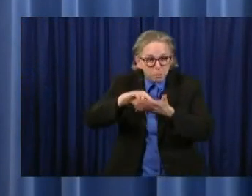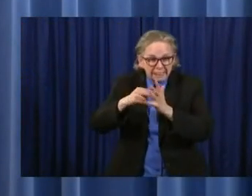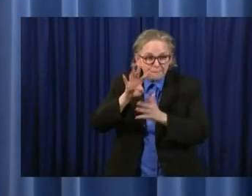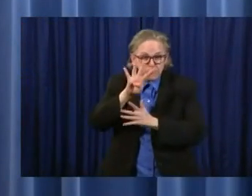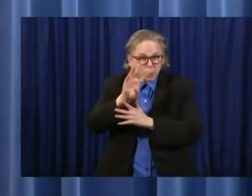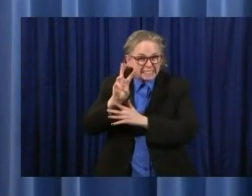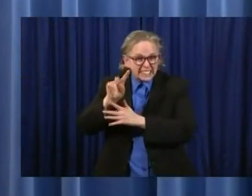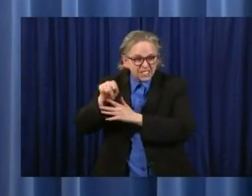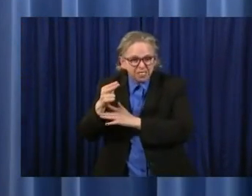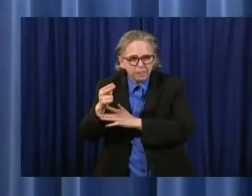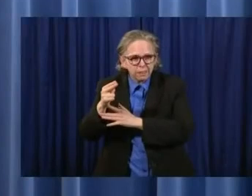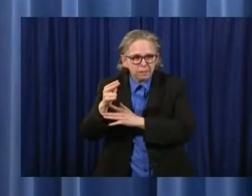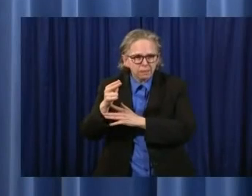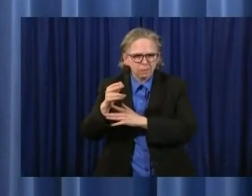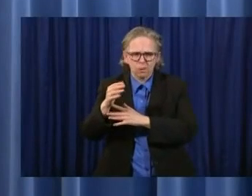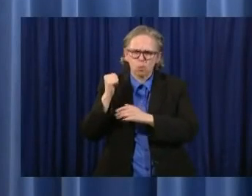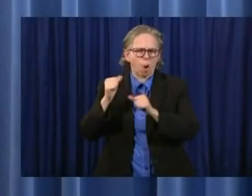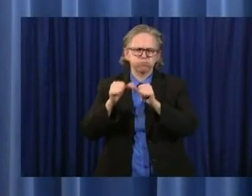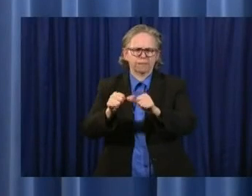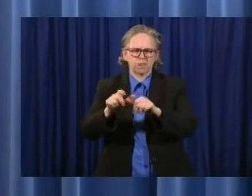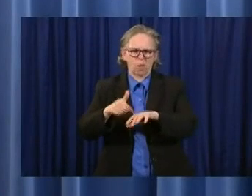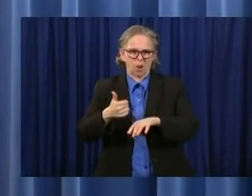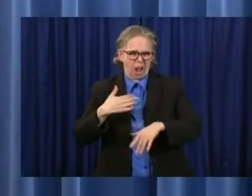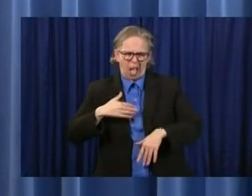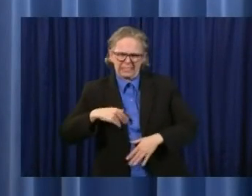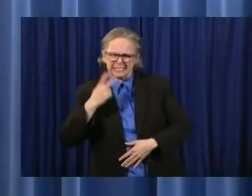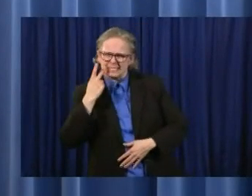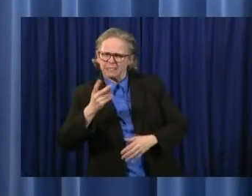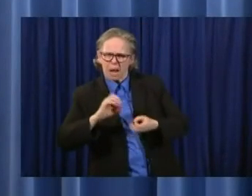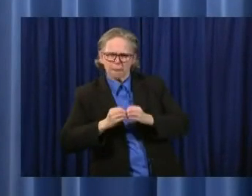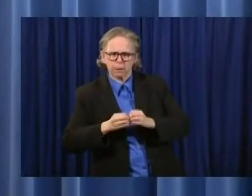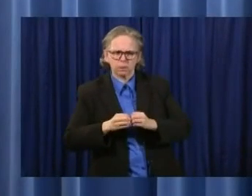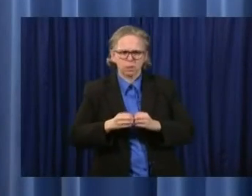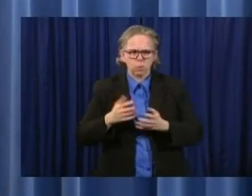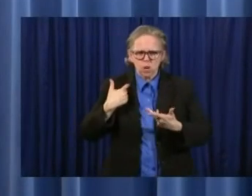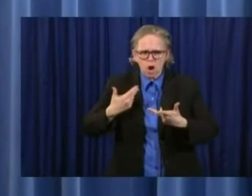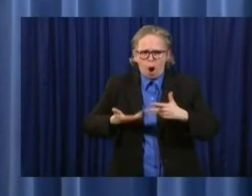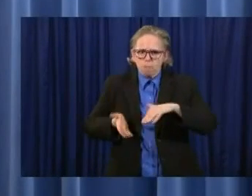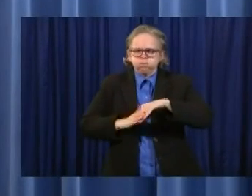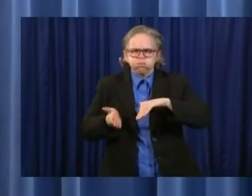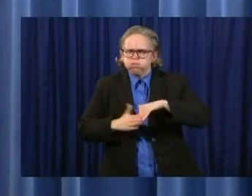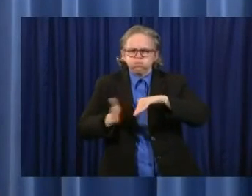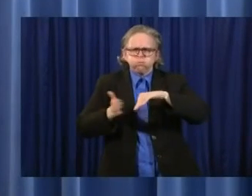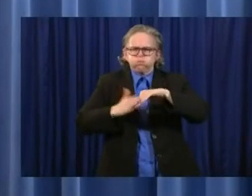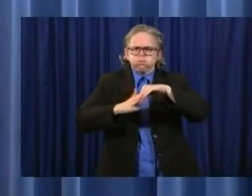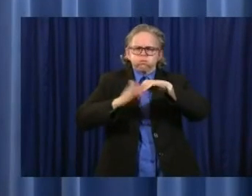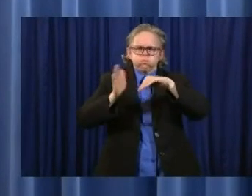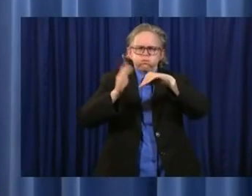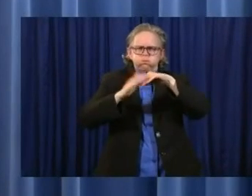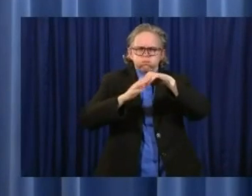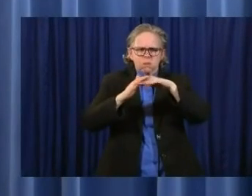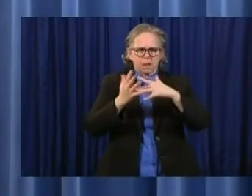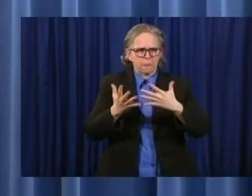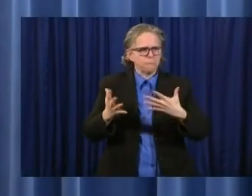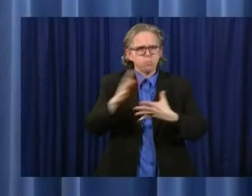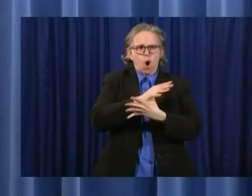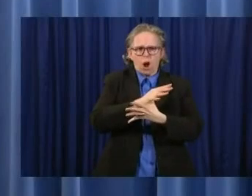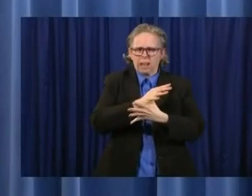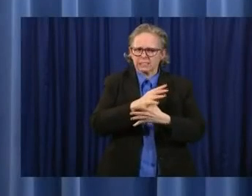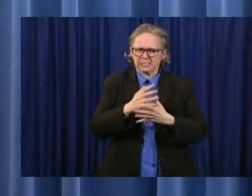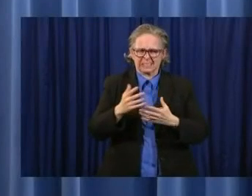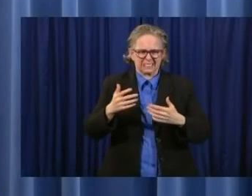I hadn't seen that figure, but, uh, you know, we are ramping up. Uh, it is a priority. We're going after it. Uh,